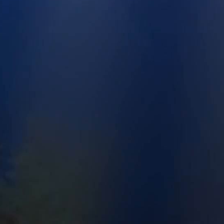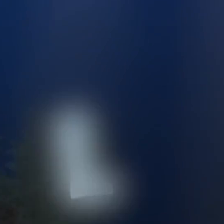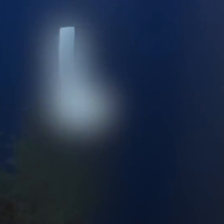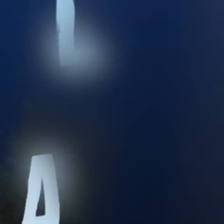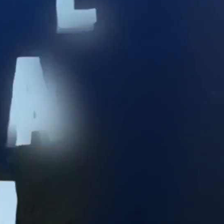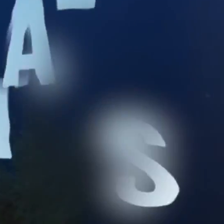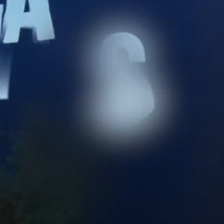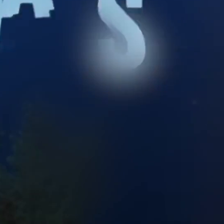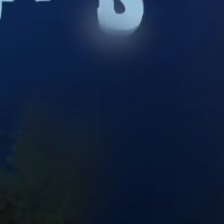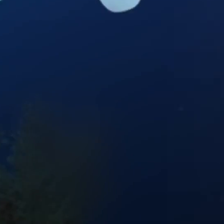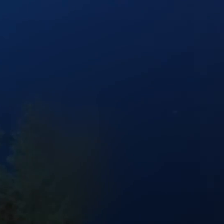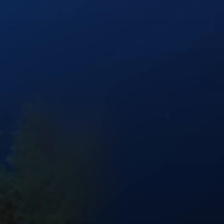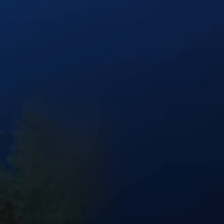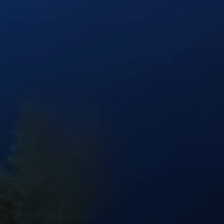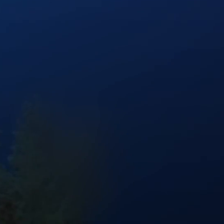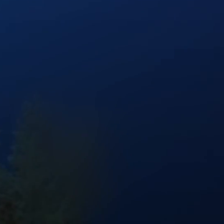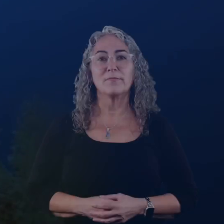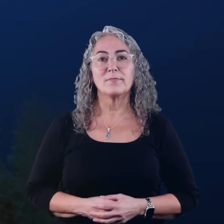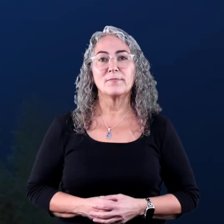Ocean Animals